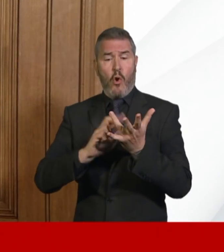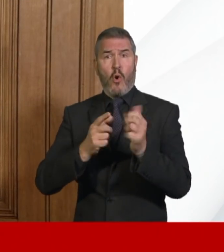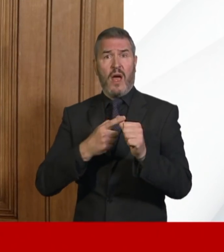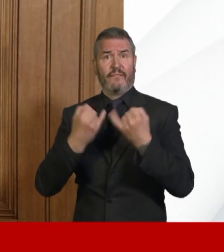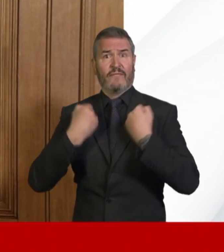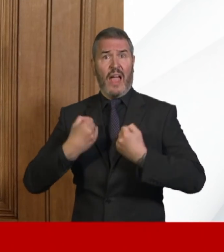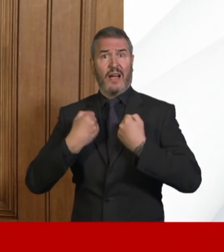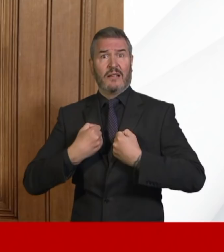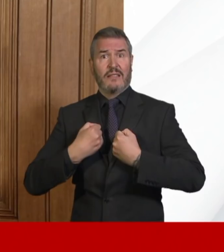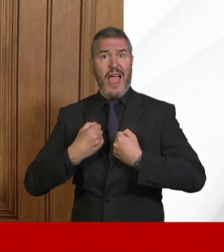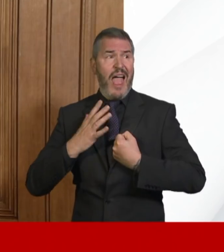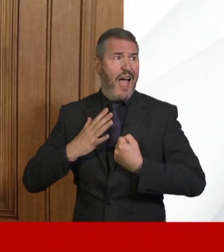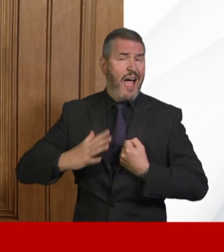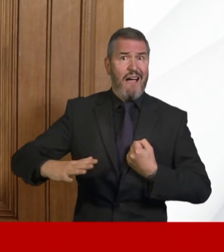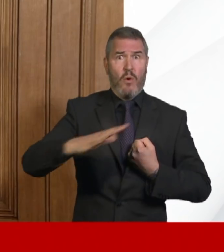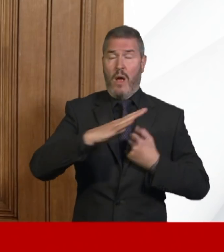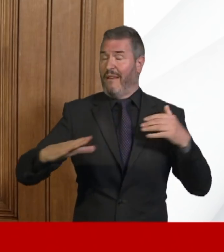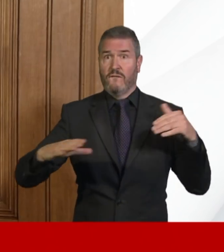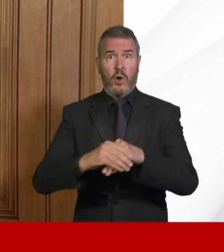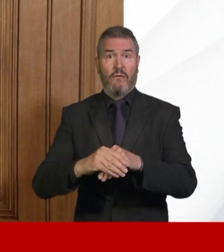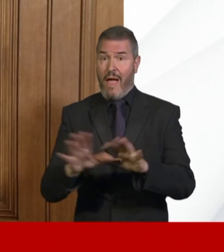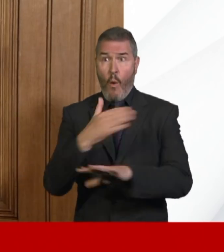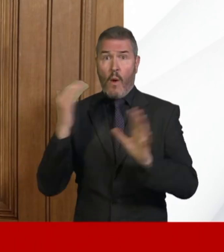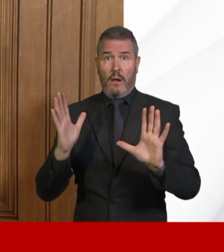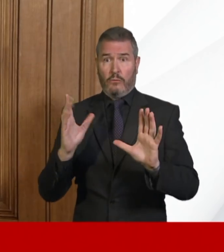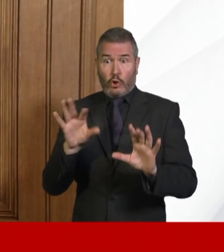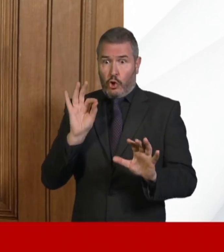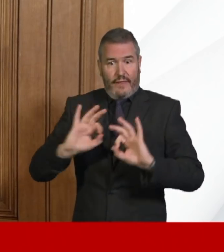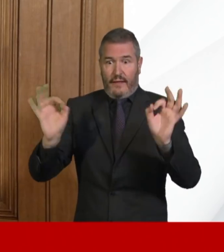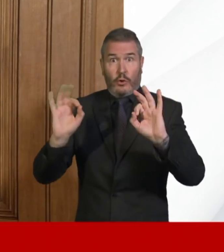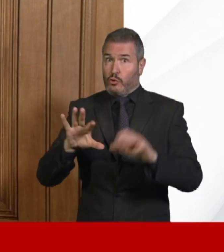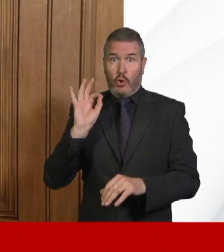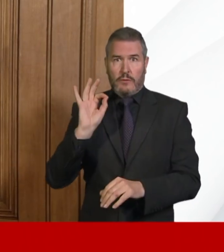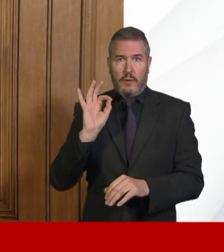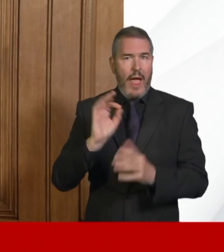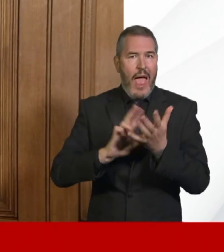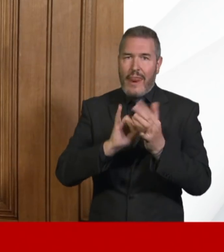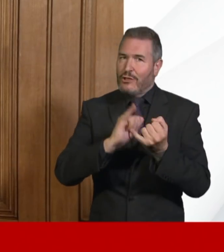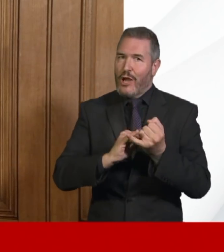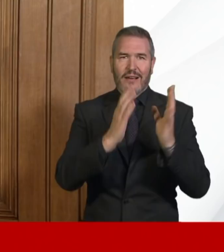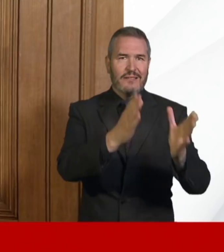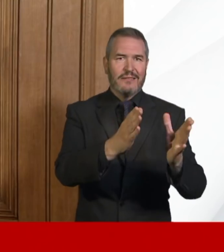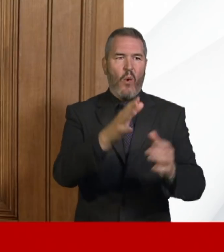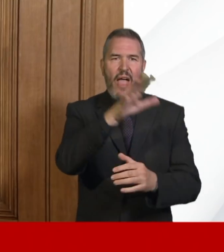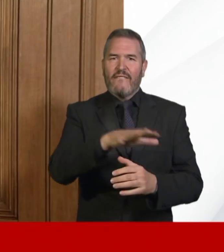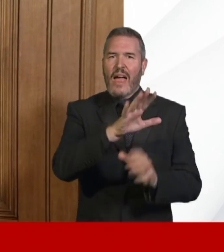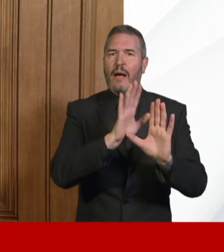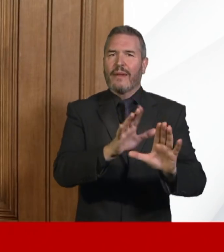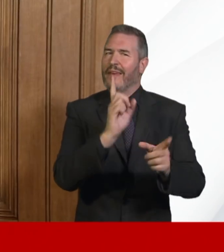affecting everybody, we just need to remember that it's not just the NHS or just a family.